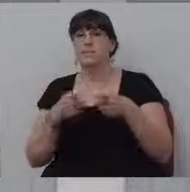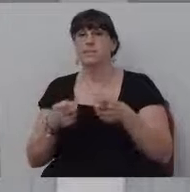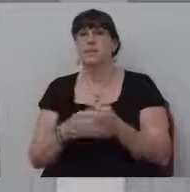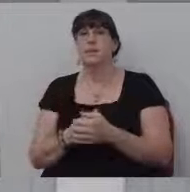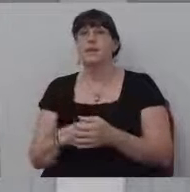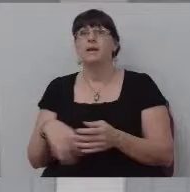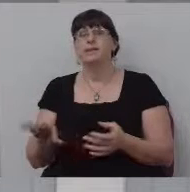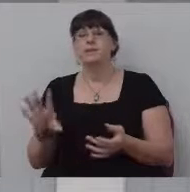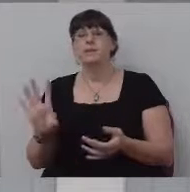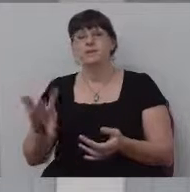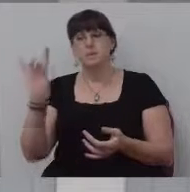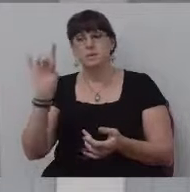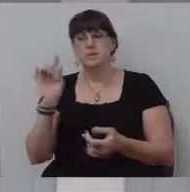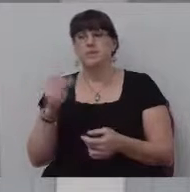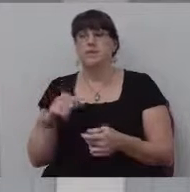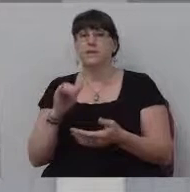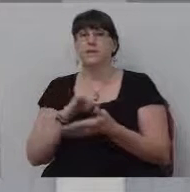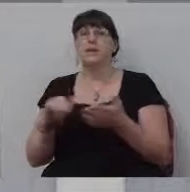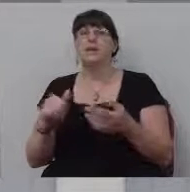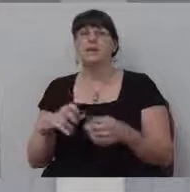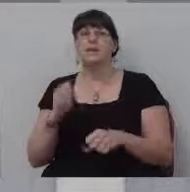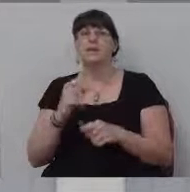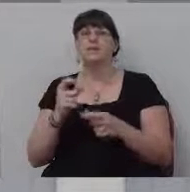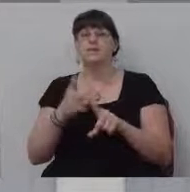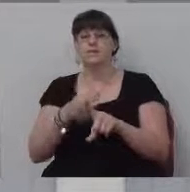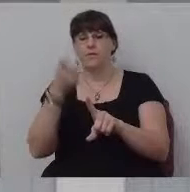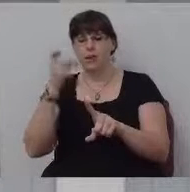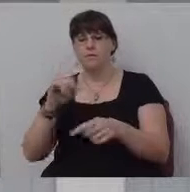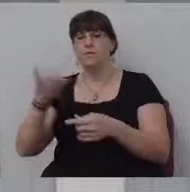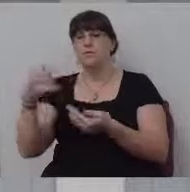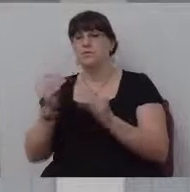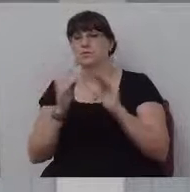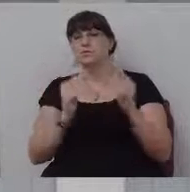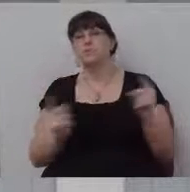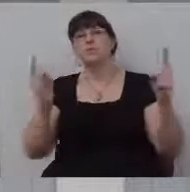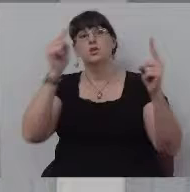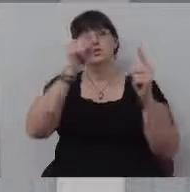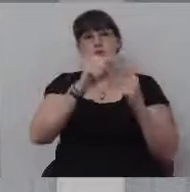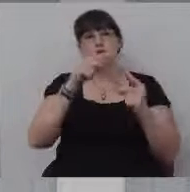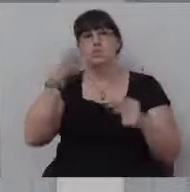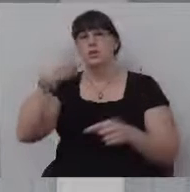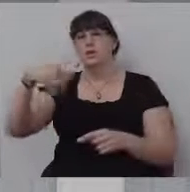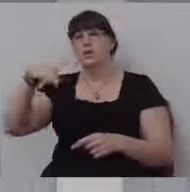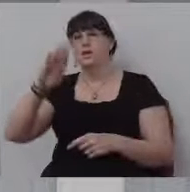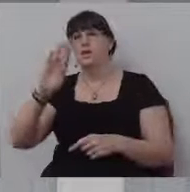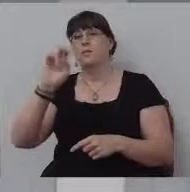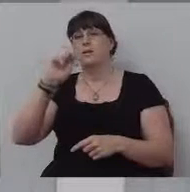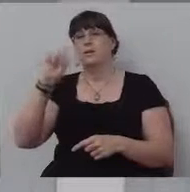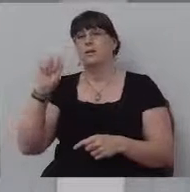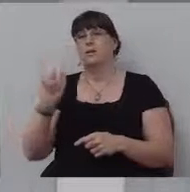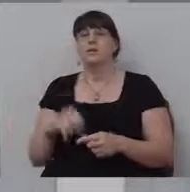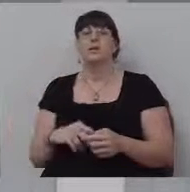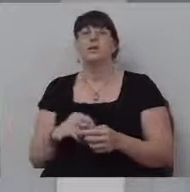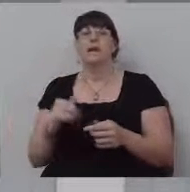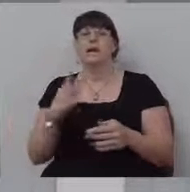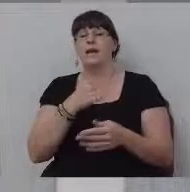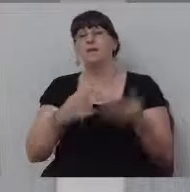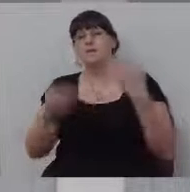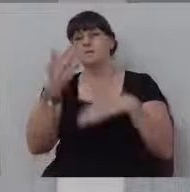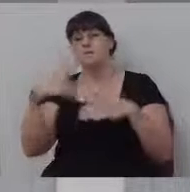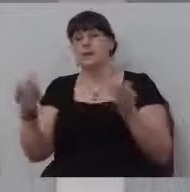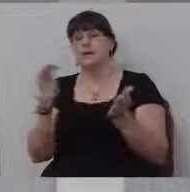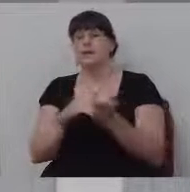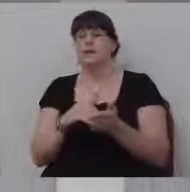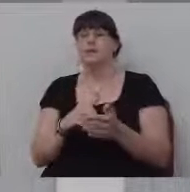one that he made where he went from Jerusalem to Gibeon and then from Gibeon back to Jerusalem to begin